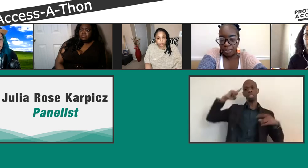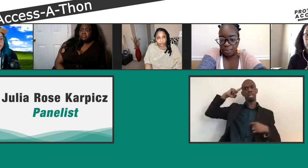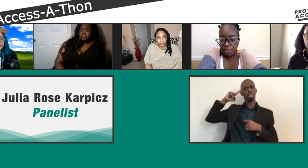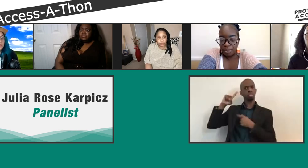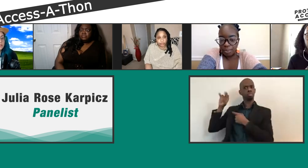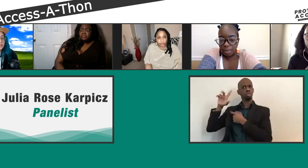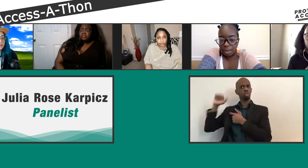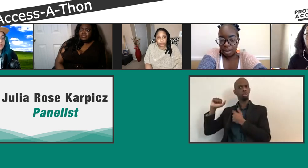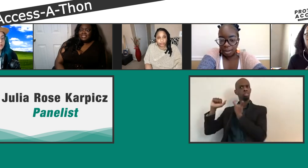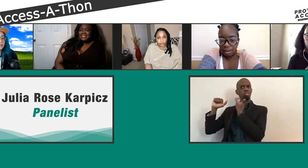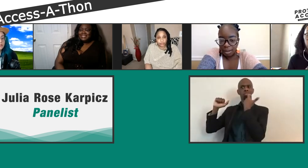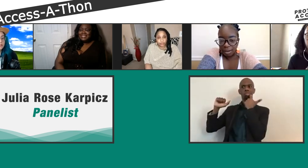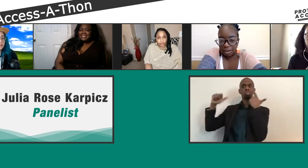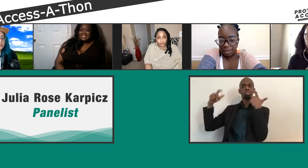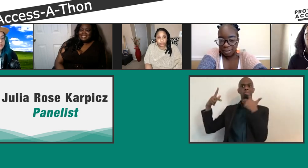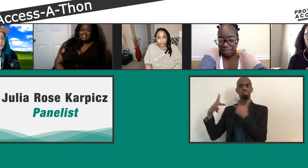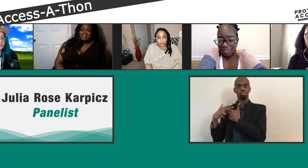Oh, I see you again.